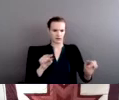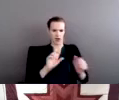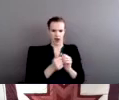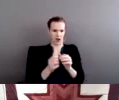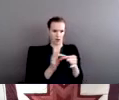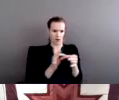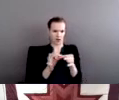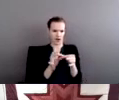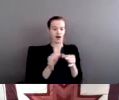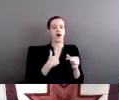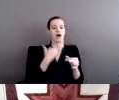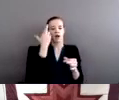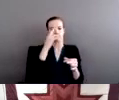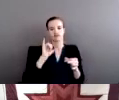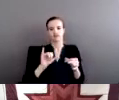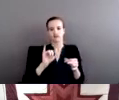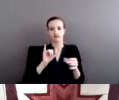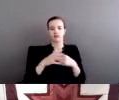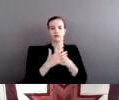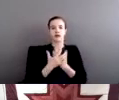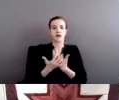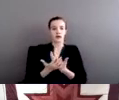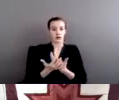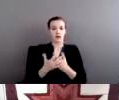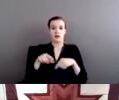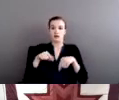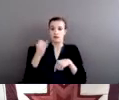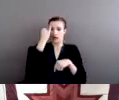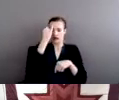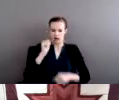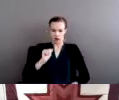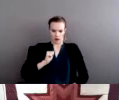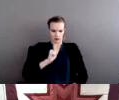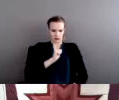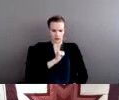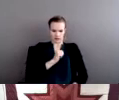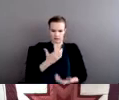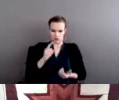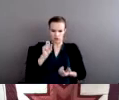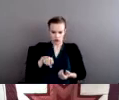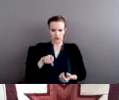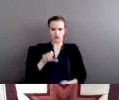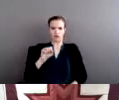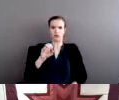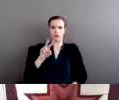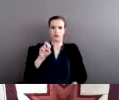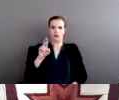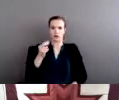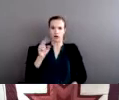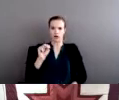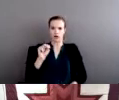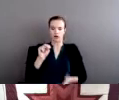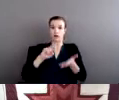is an idea that we all should be sovereign in and of ourselves. And by that I mean that we